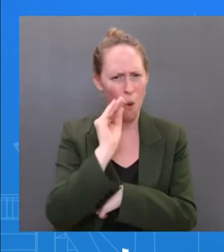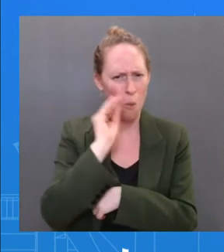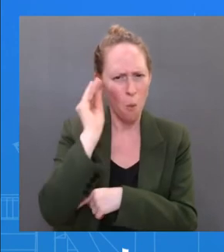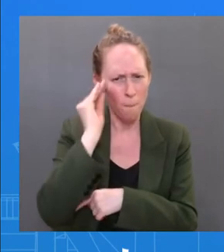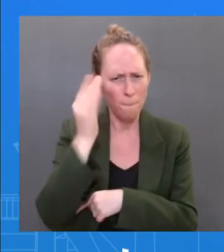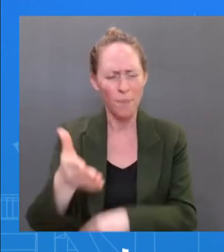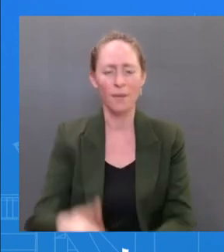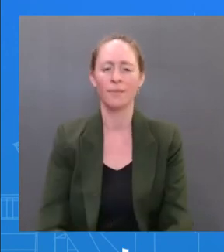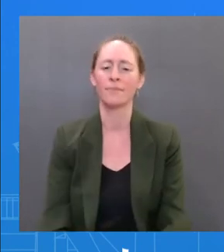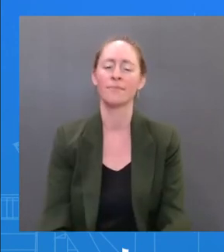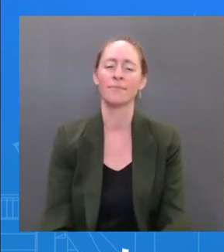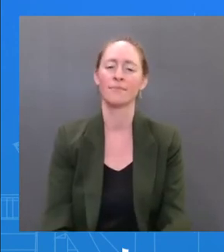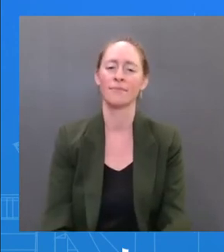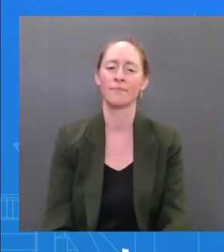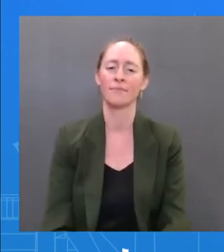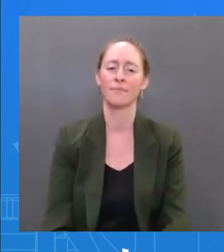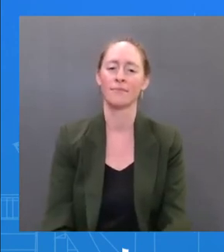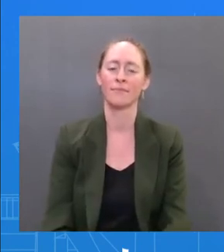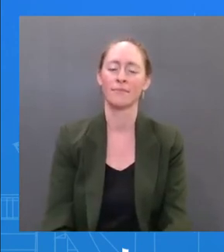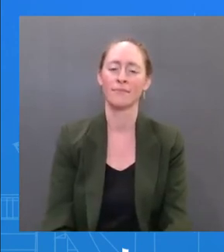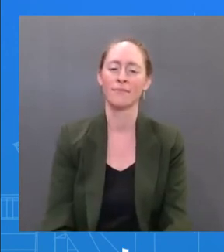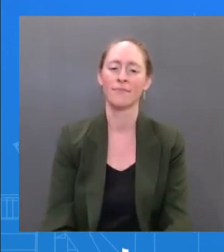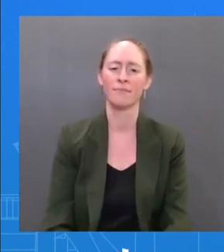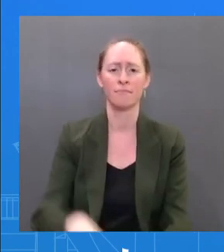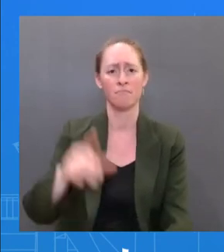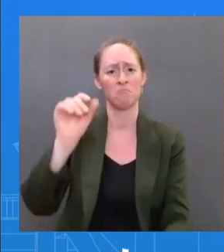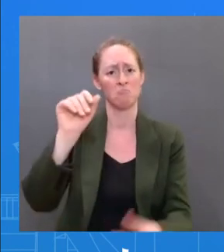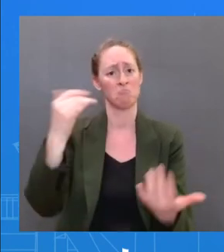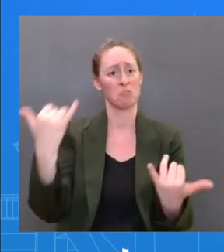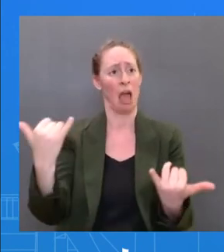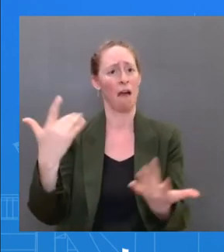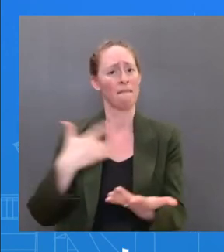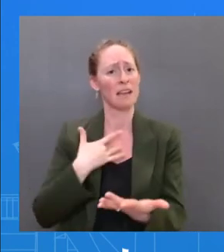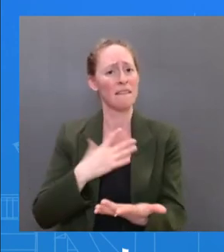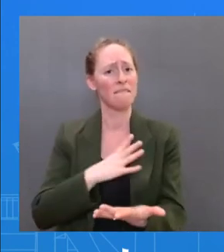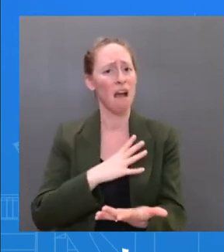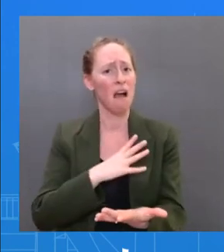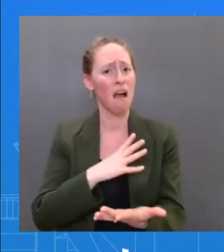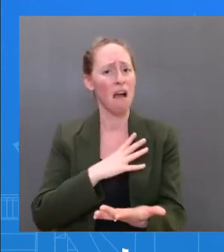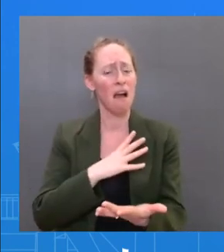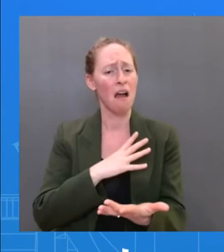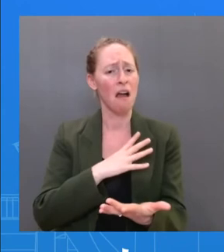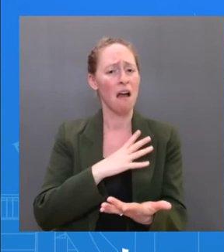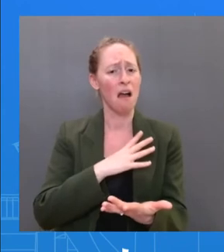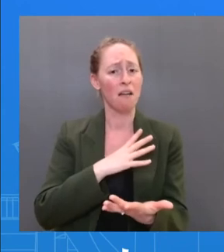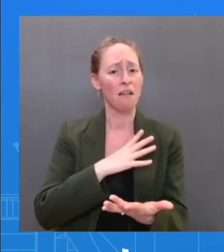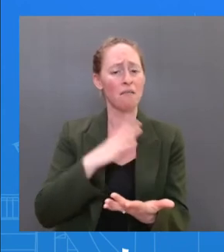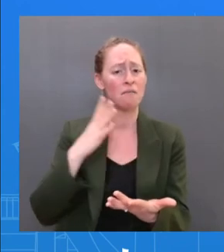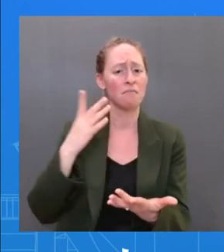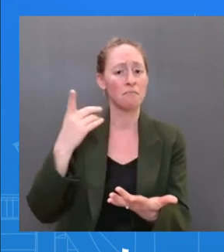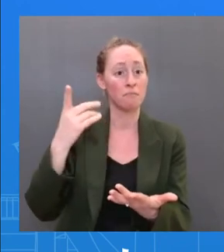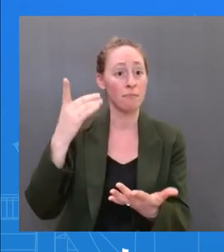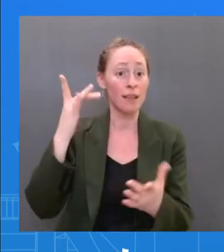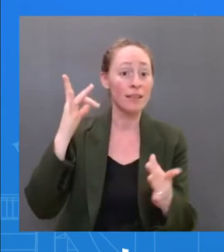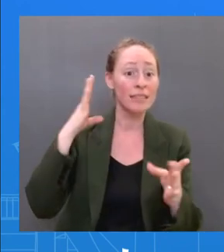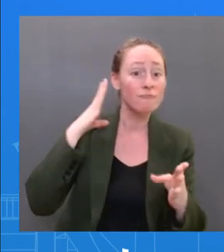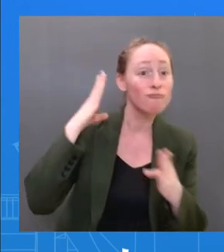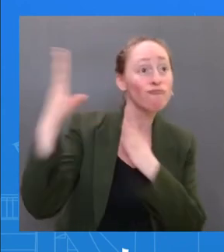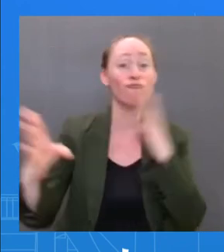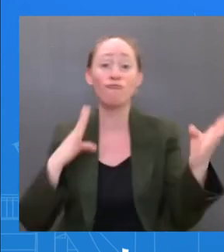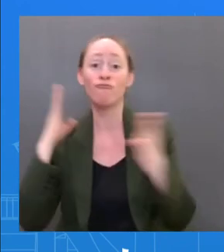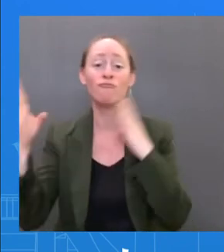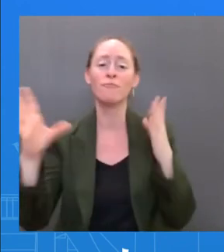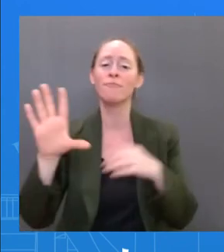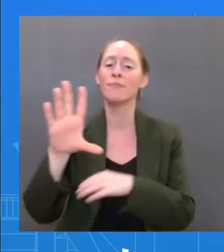same trips, but he's able to work from home. And — but I feel very, very strongly that if people feel ill,